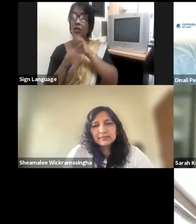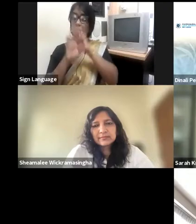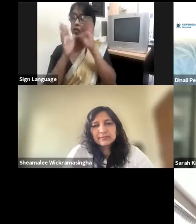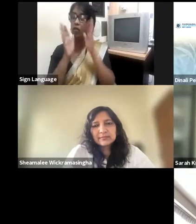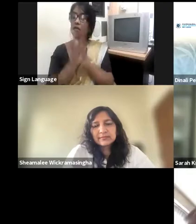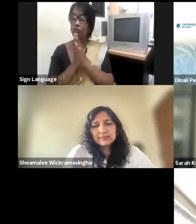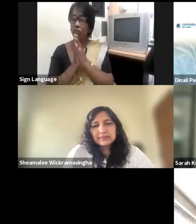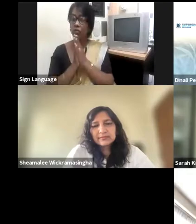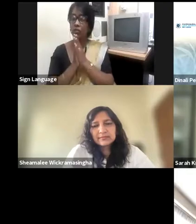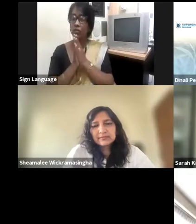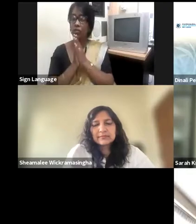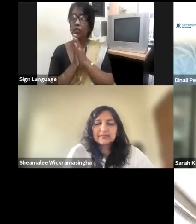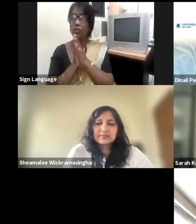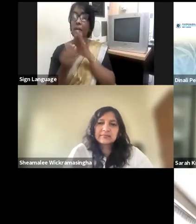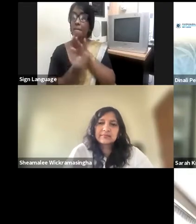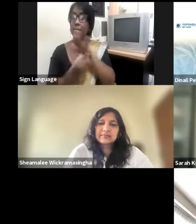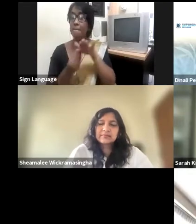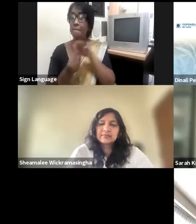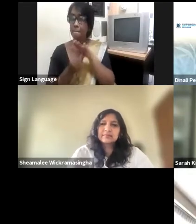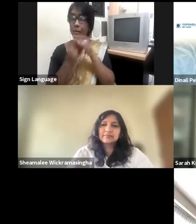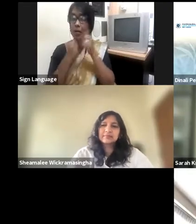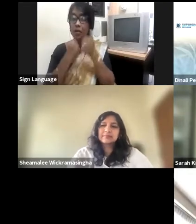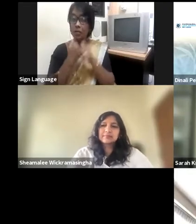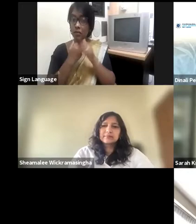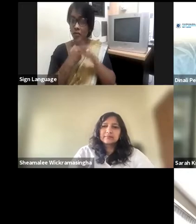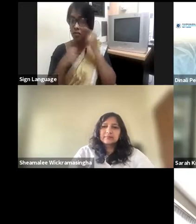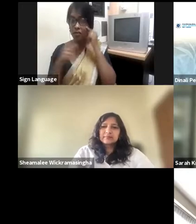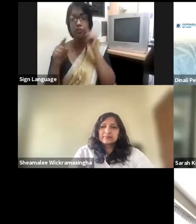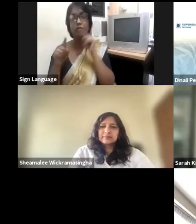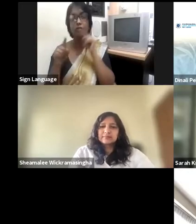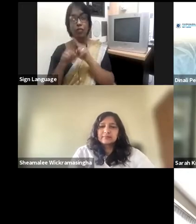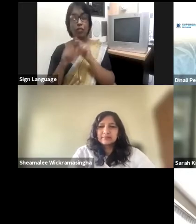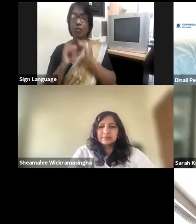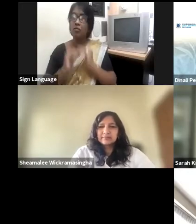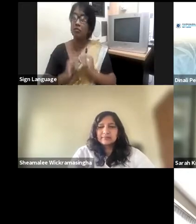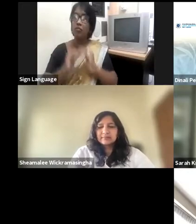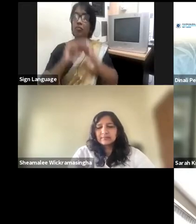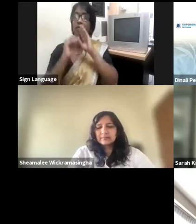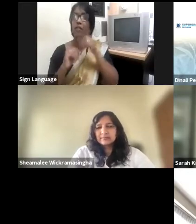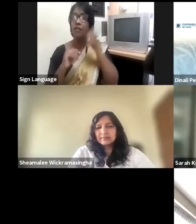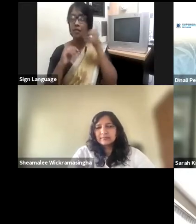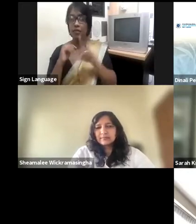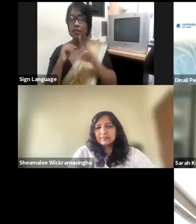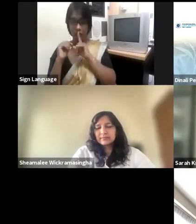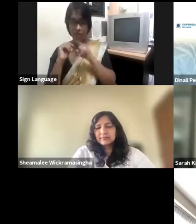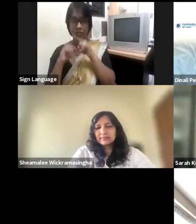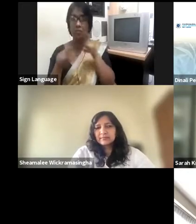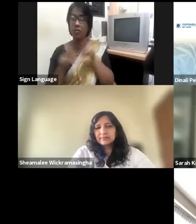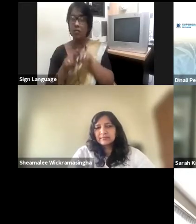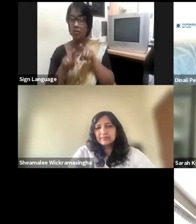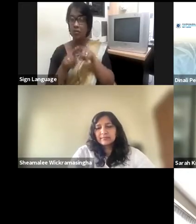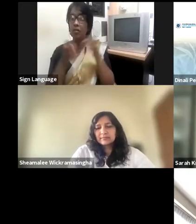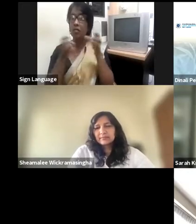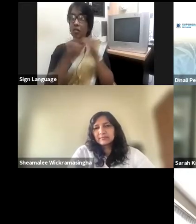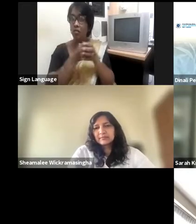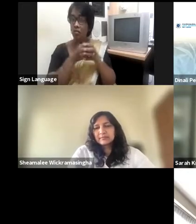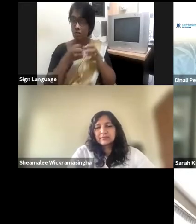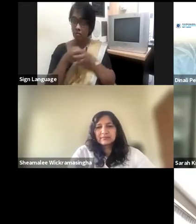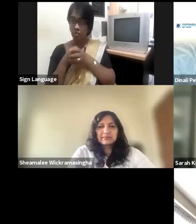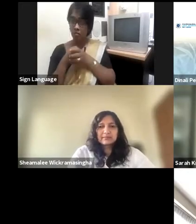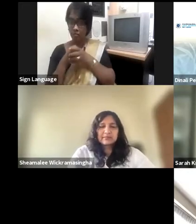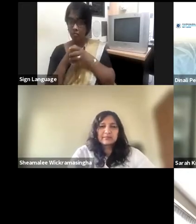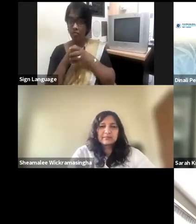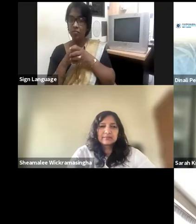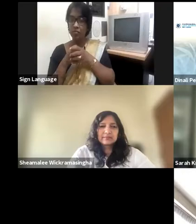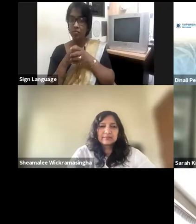it, making it empowering, so that your teams are able to work up and rise up through the organization. Shia